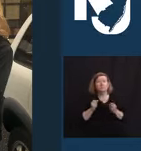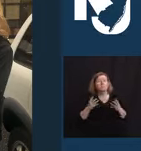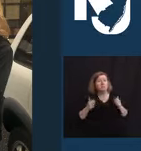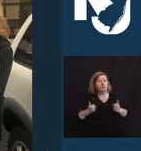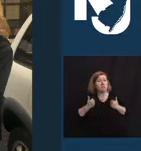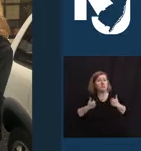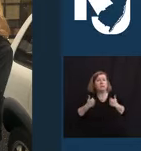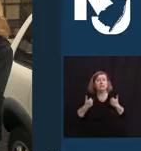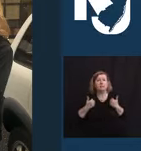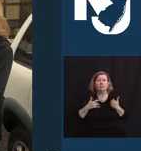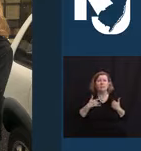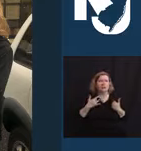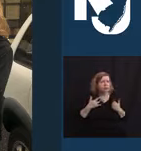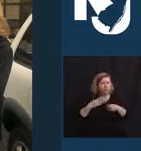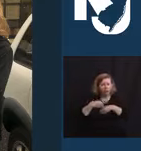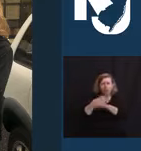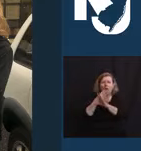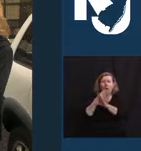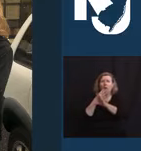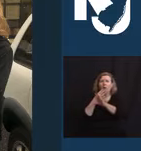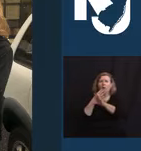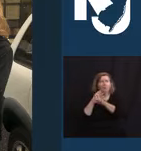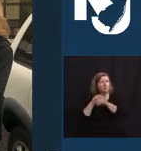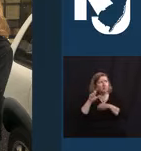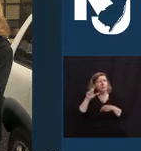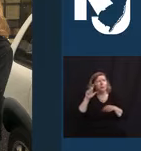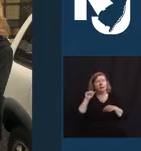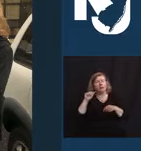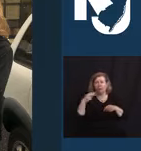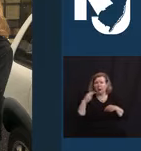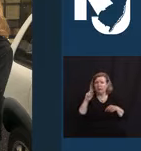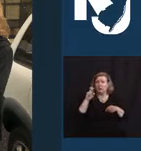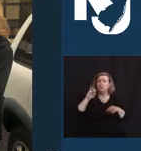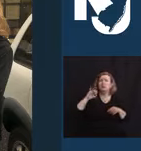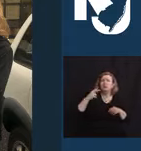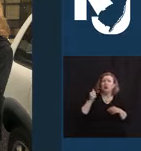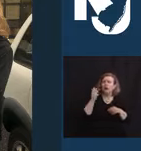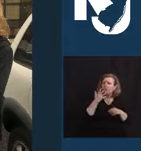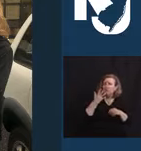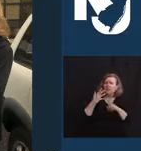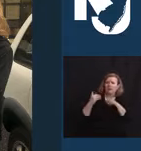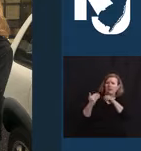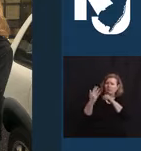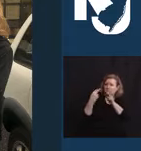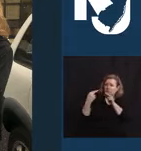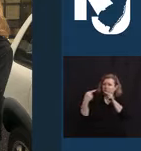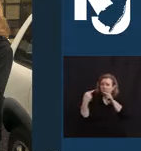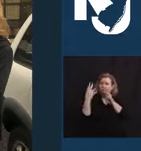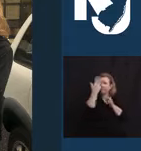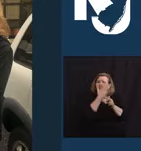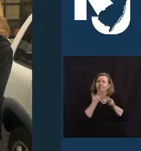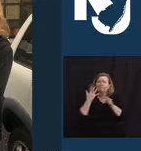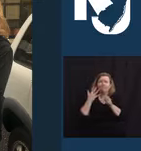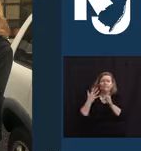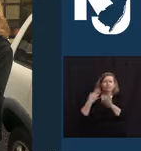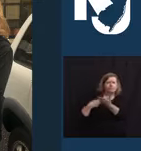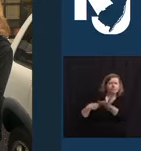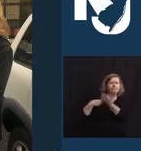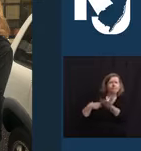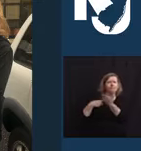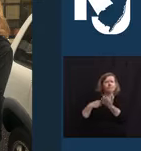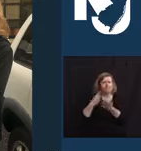check-ins with Lakeisha was a chance to hear from a friendly face, to talk about memories and hopes for the future.